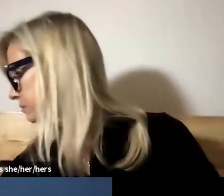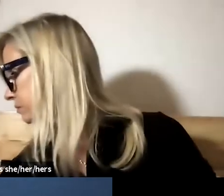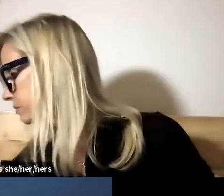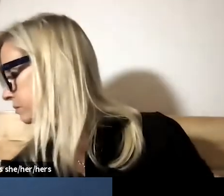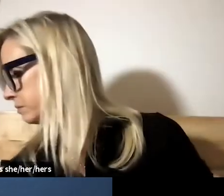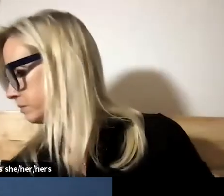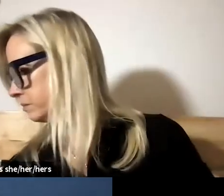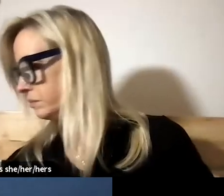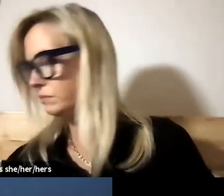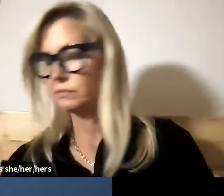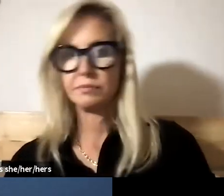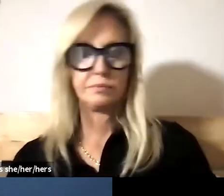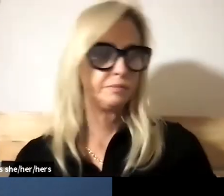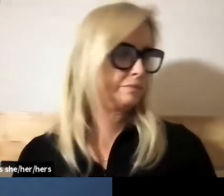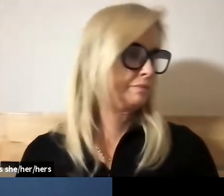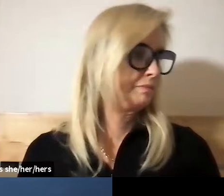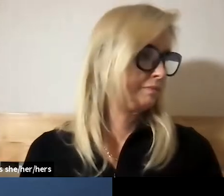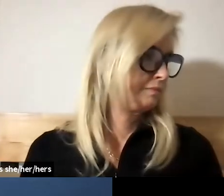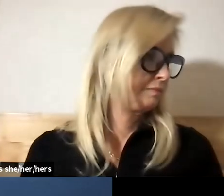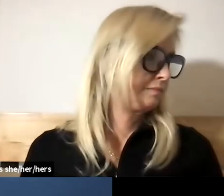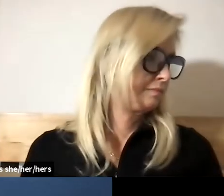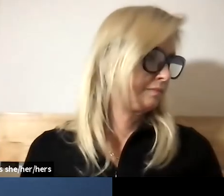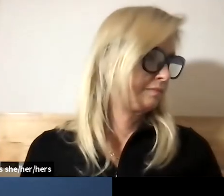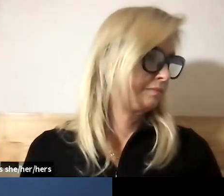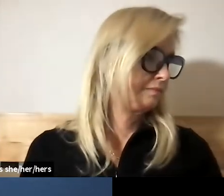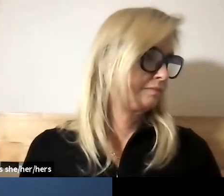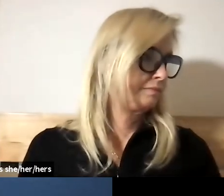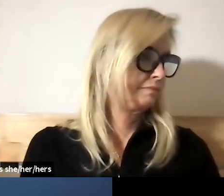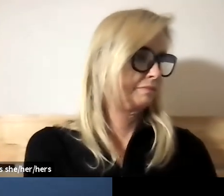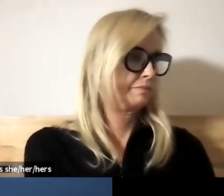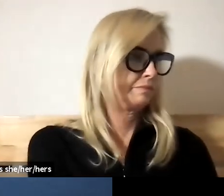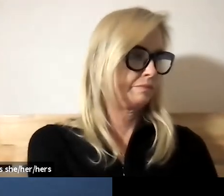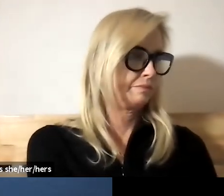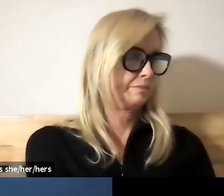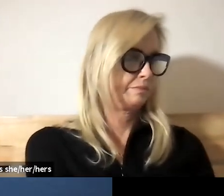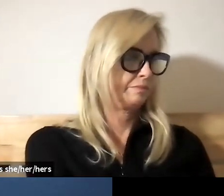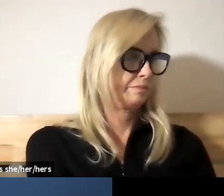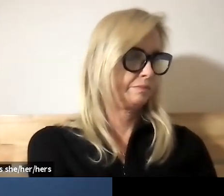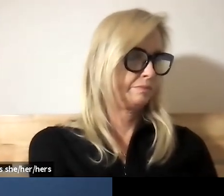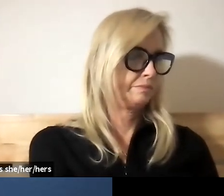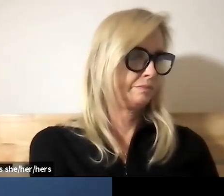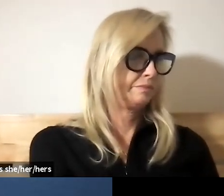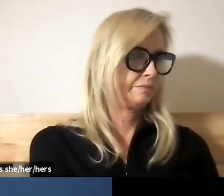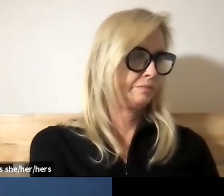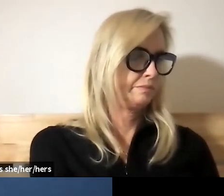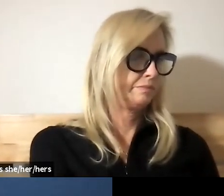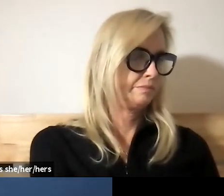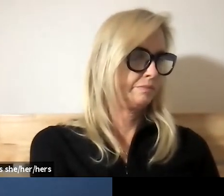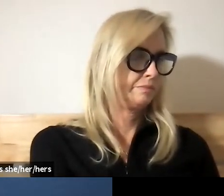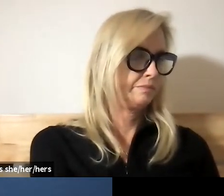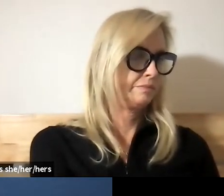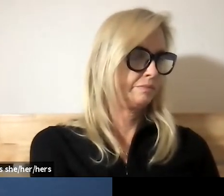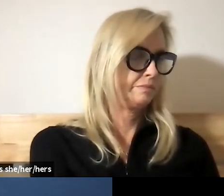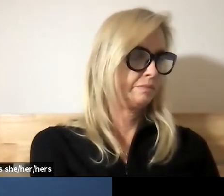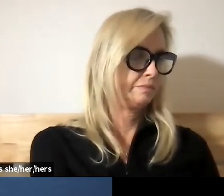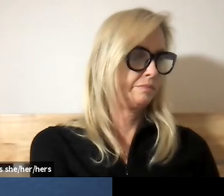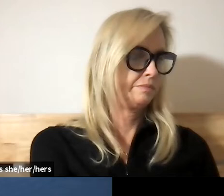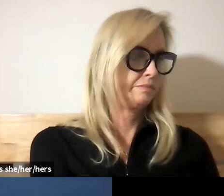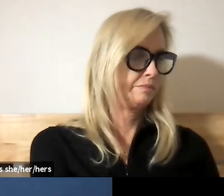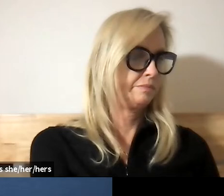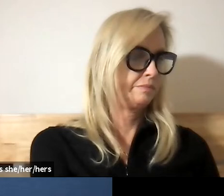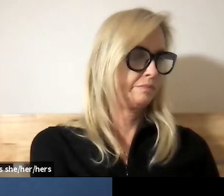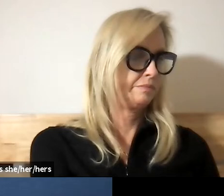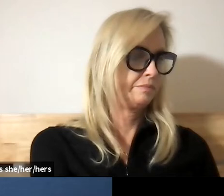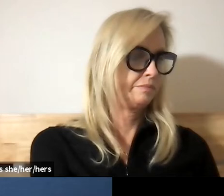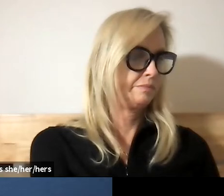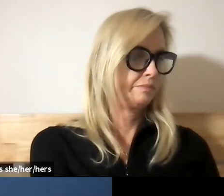connectedness tonight i'm going to go over some of the work we're doing in these areas next slide in our later report